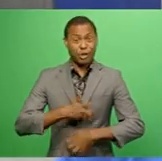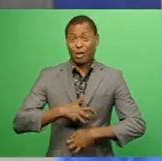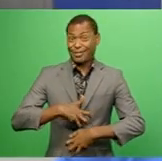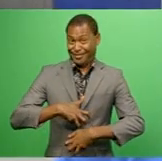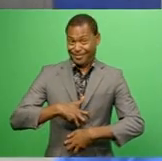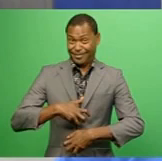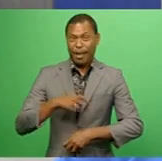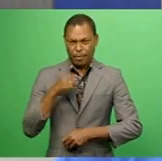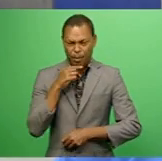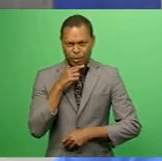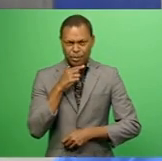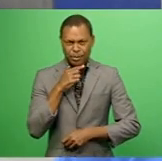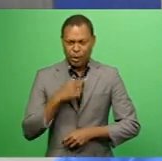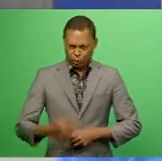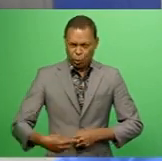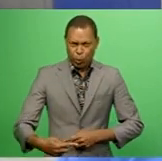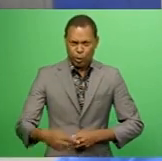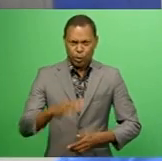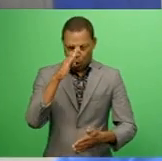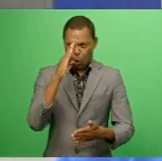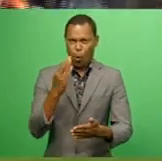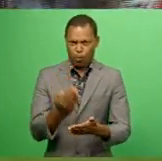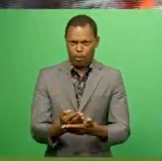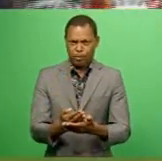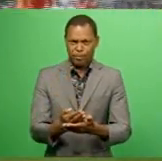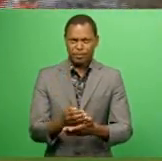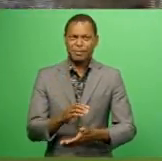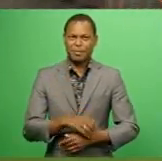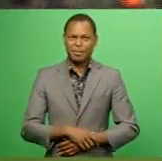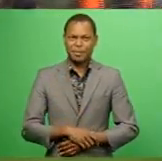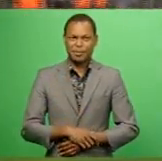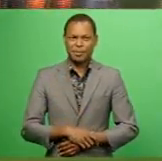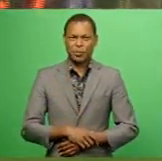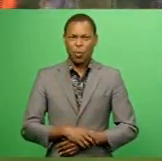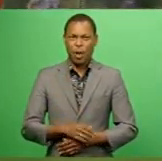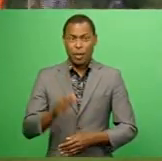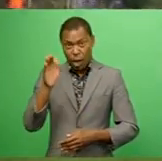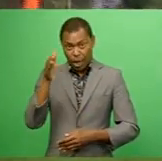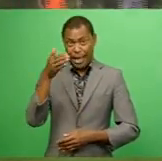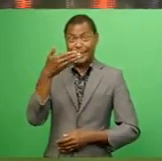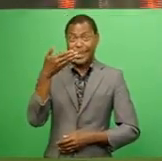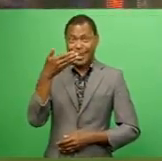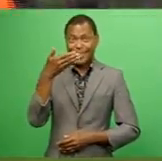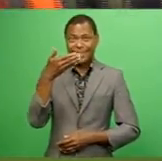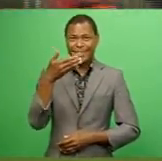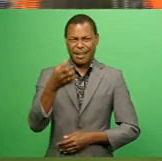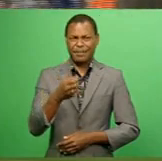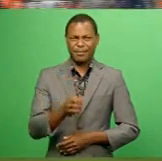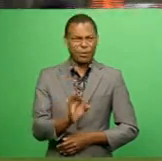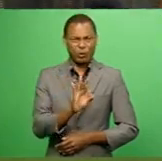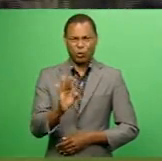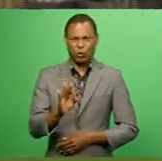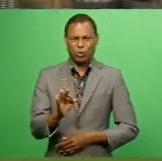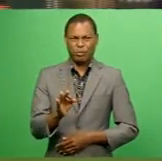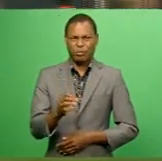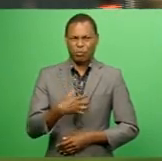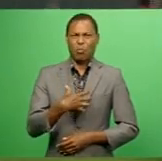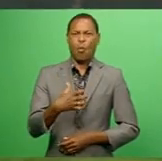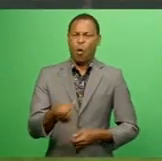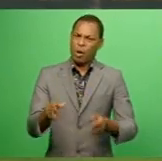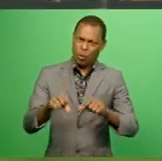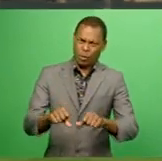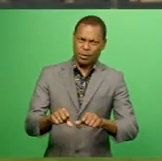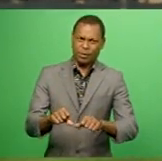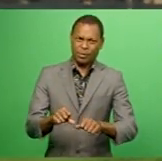And hopefully that this is the result they do not want to have anymore. And they anticipate the loss, and